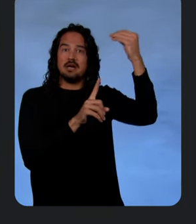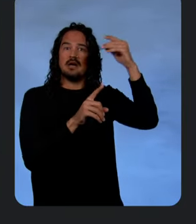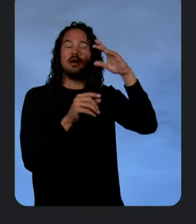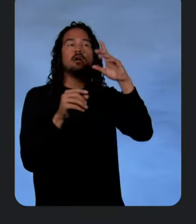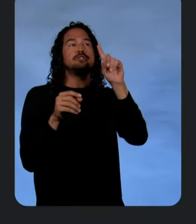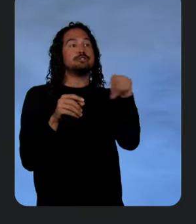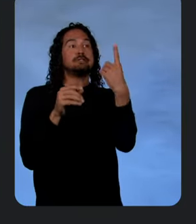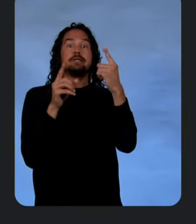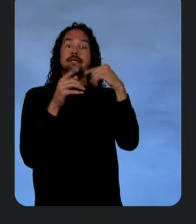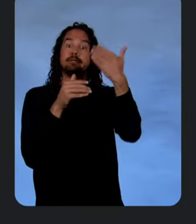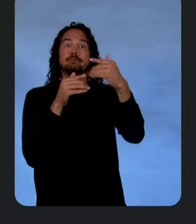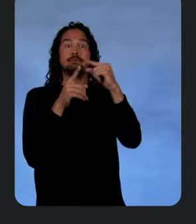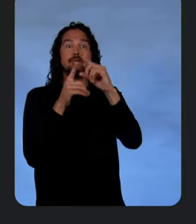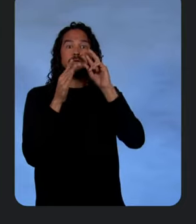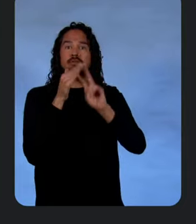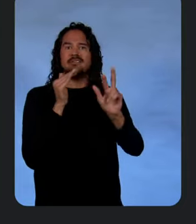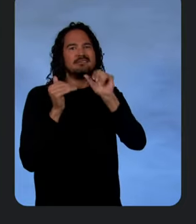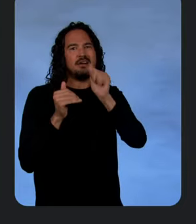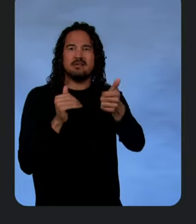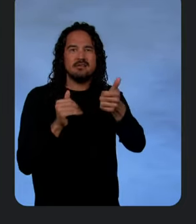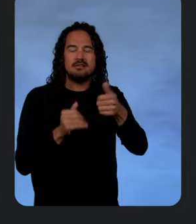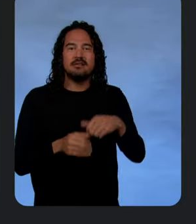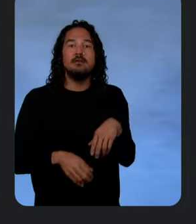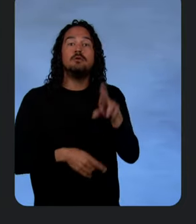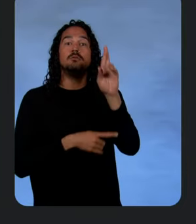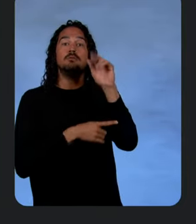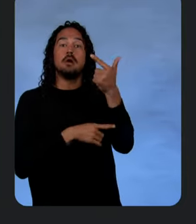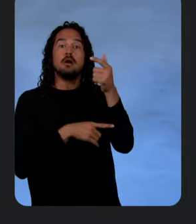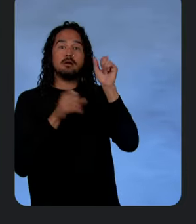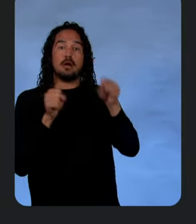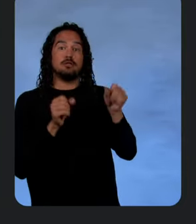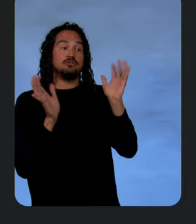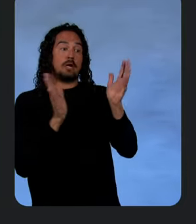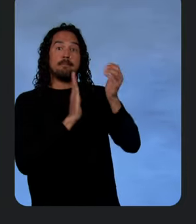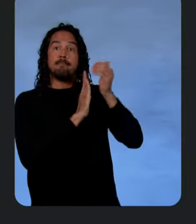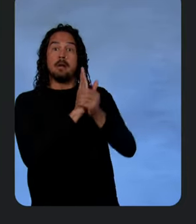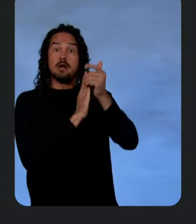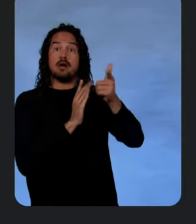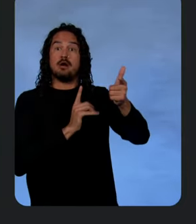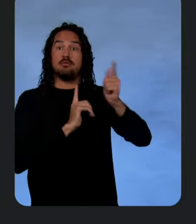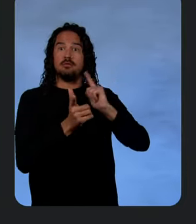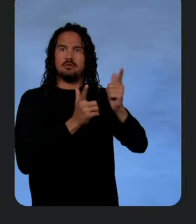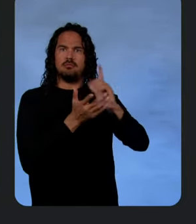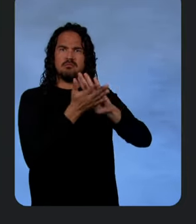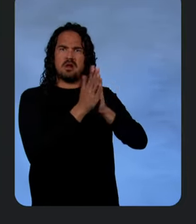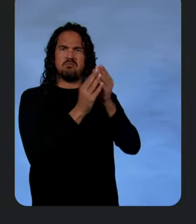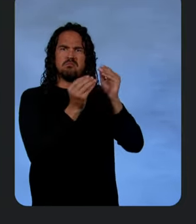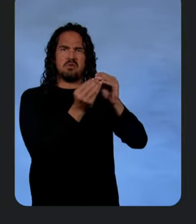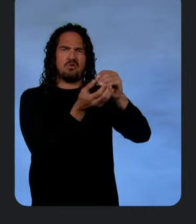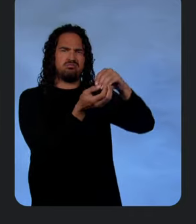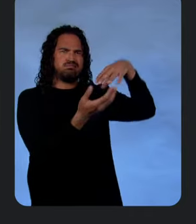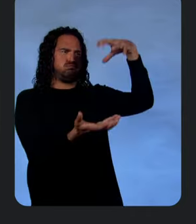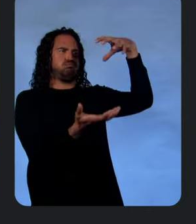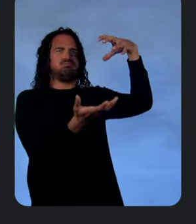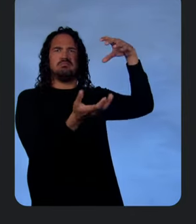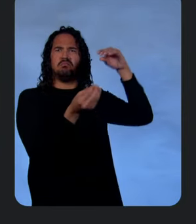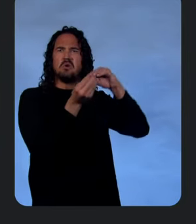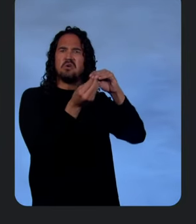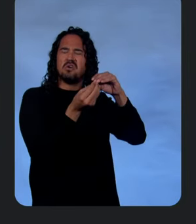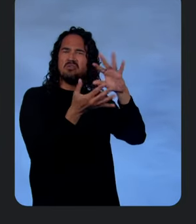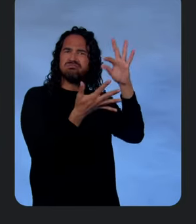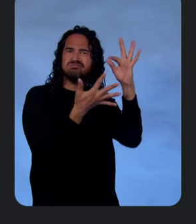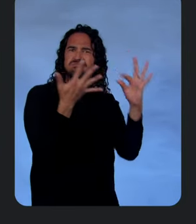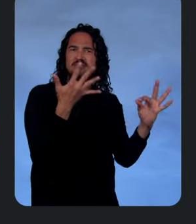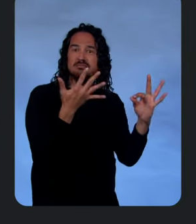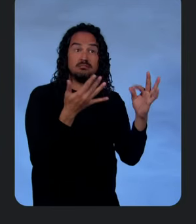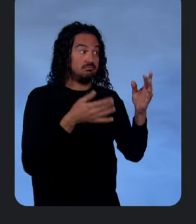RAG allowed chatbots to move beyond their training sets. So, we're done. Well, not quite. Look,